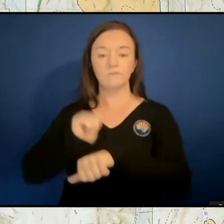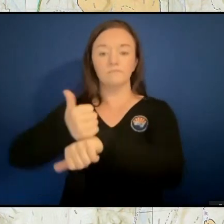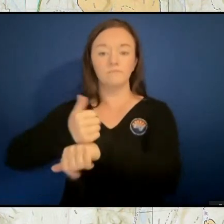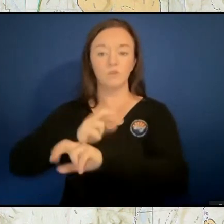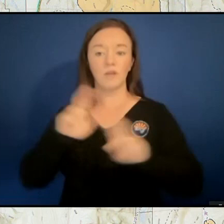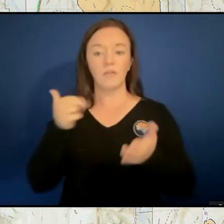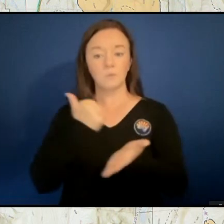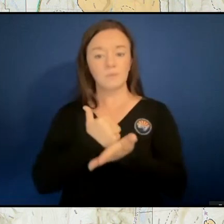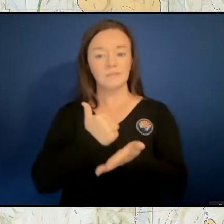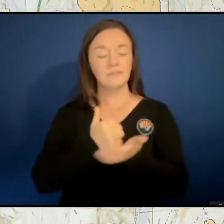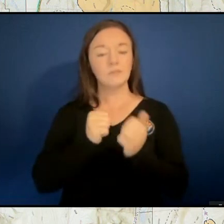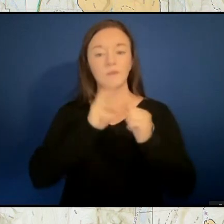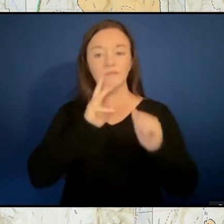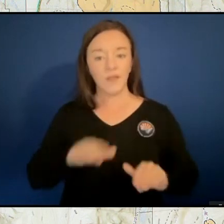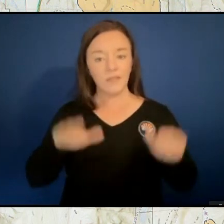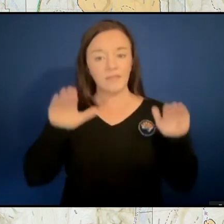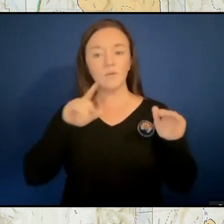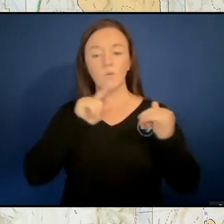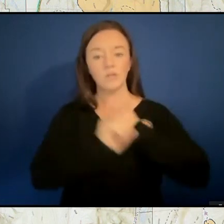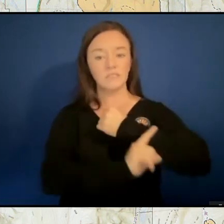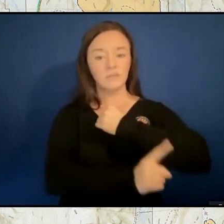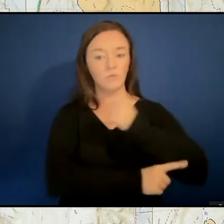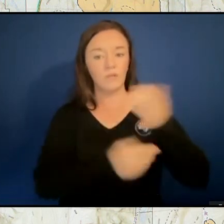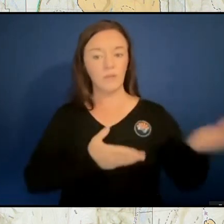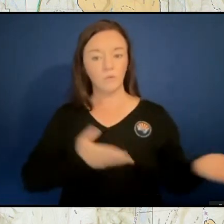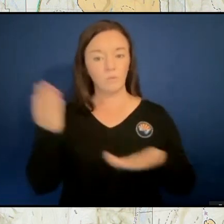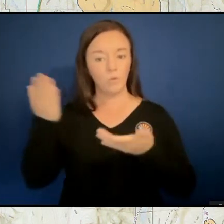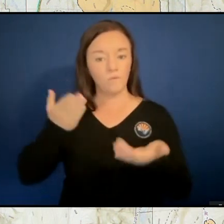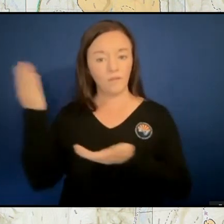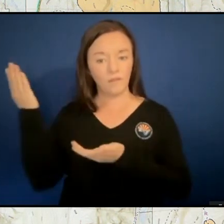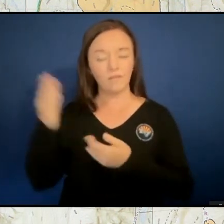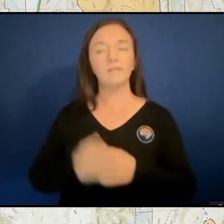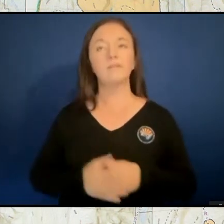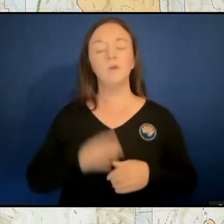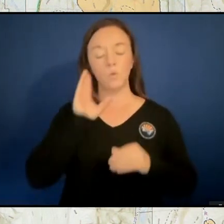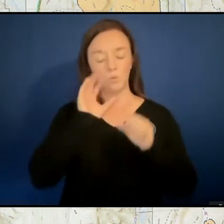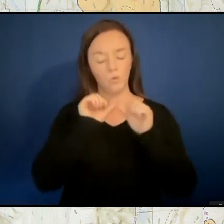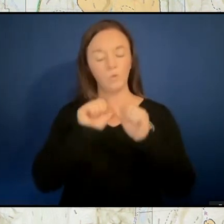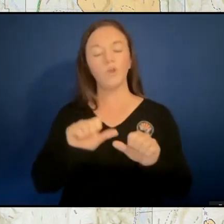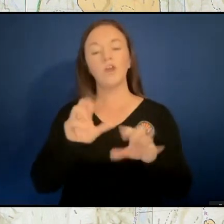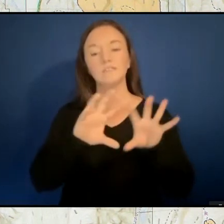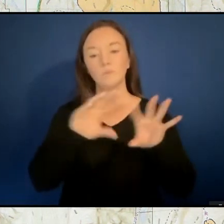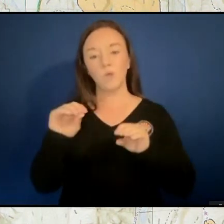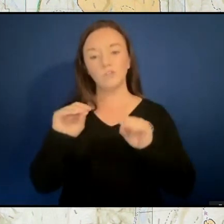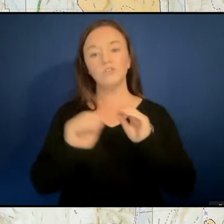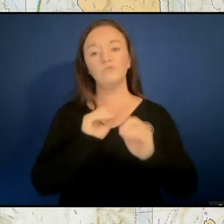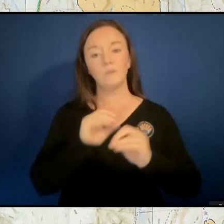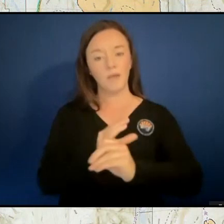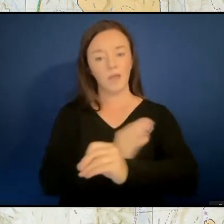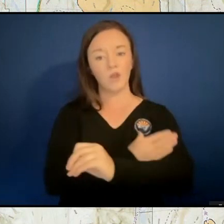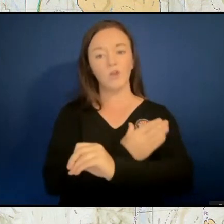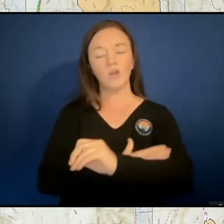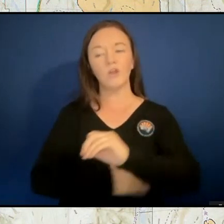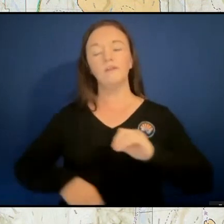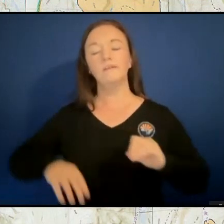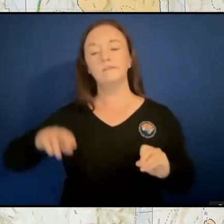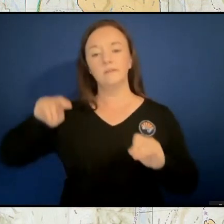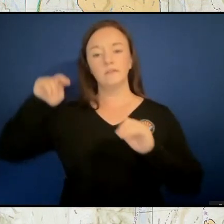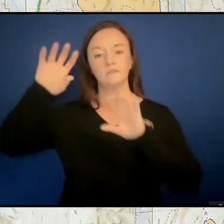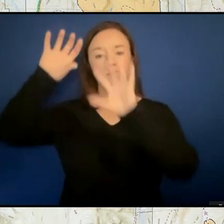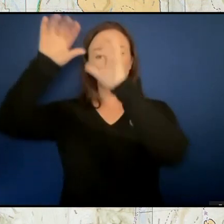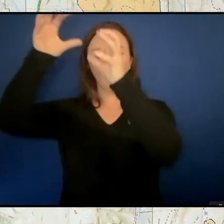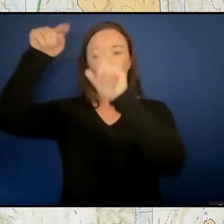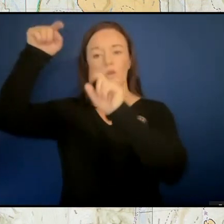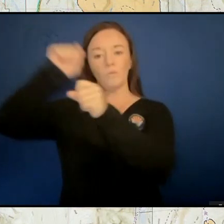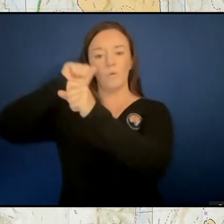debris removal. We will continue to work on our suppression repair as able the same way from north to south and south to north along the,